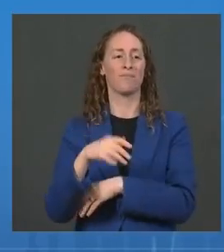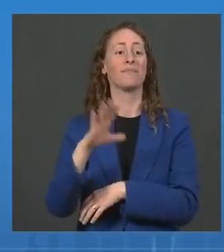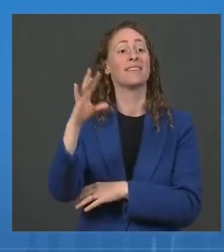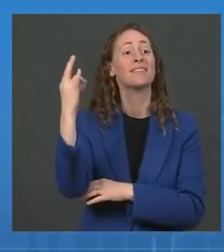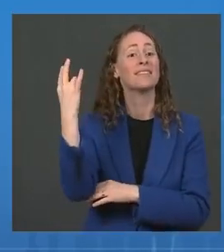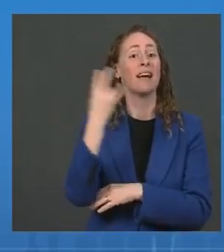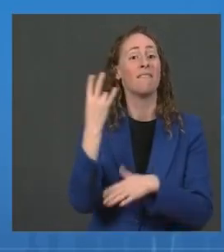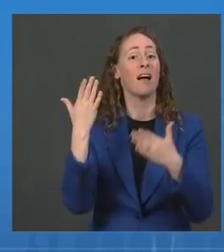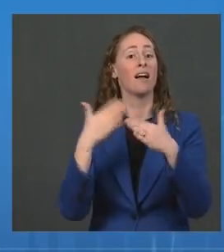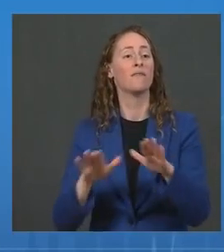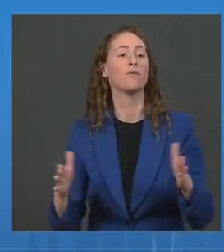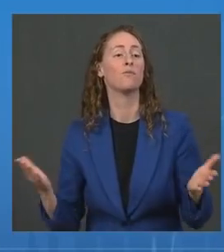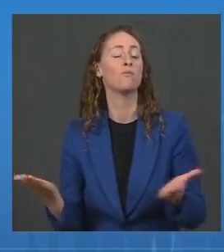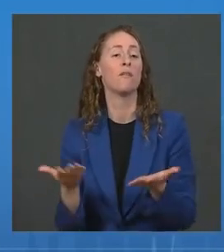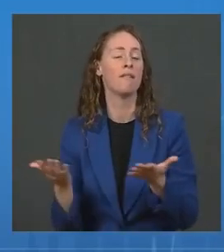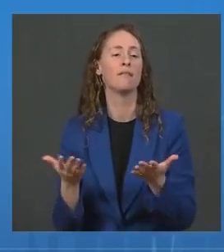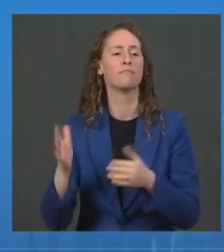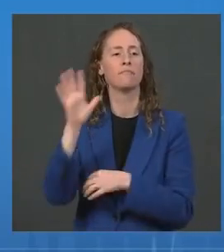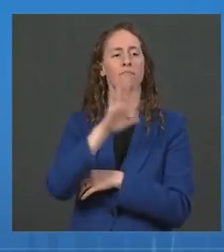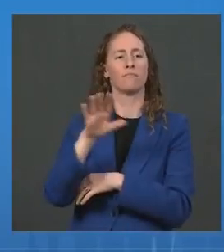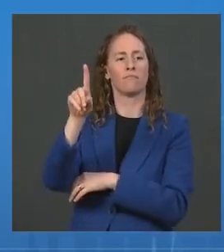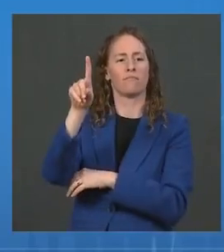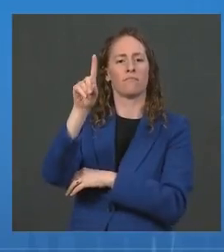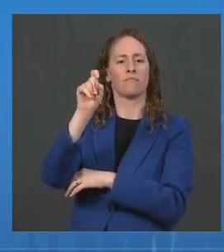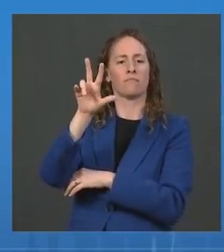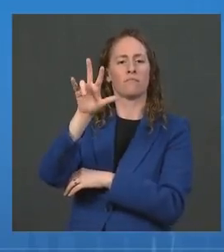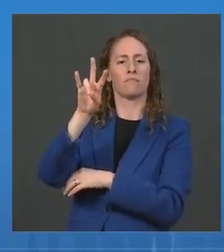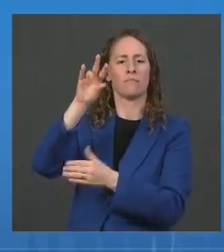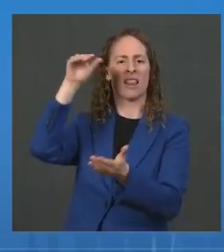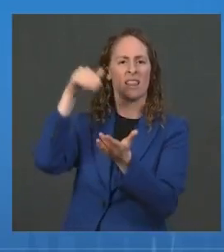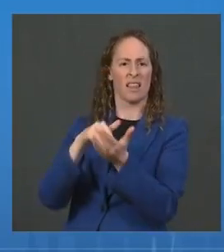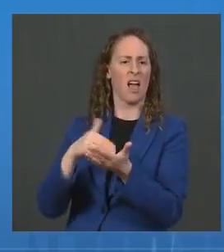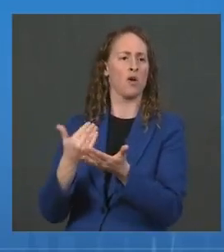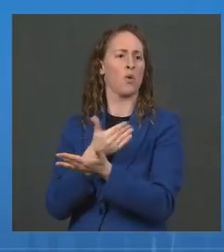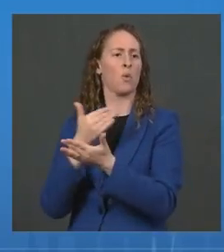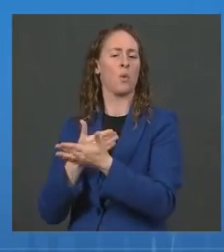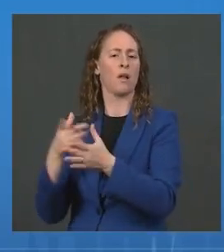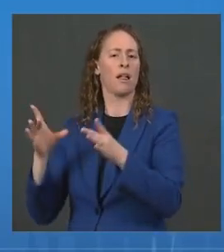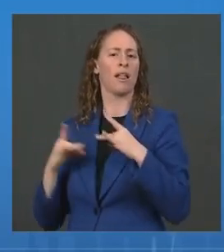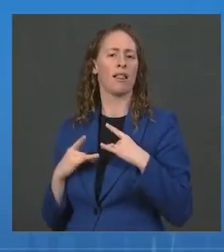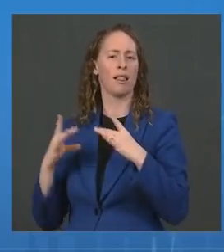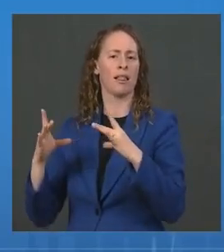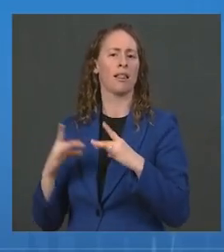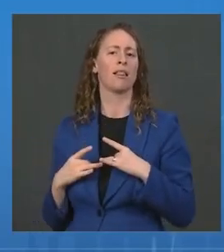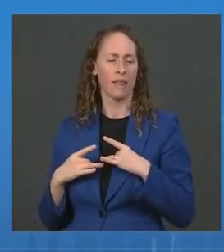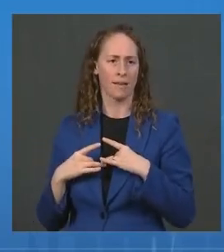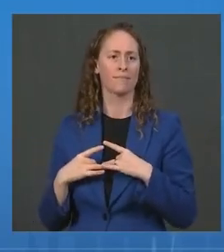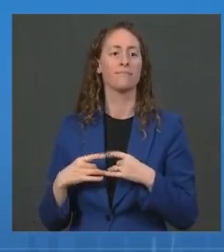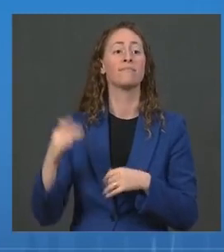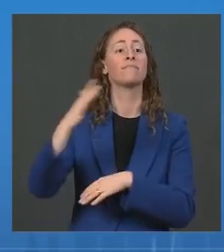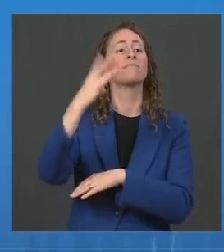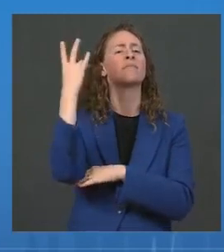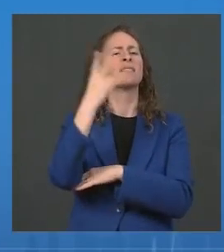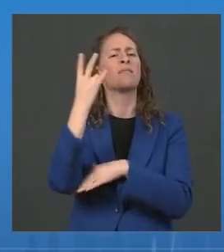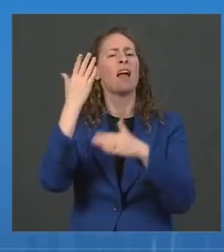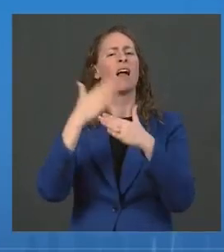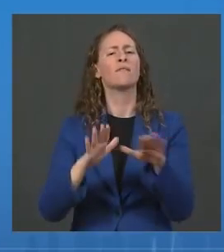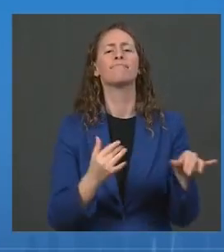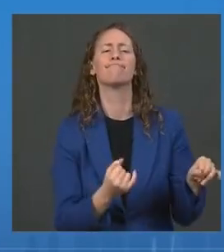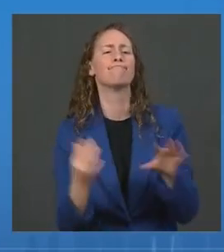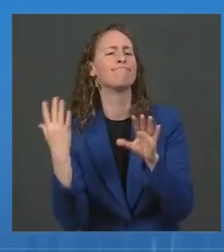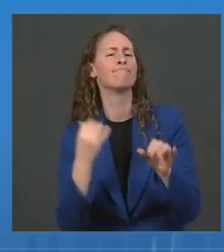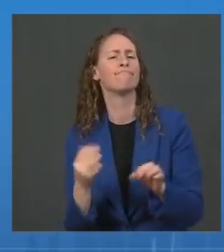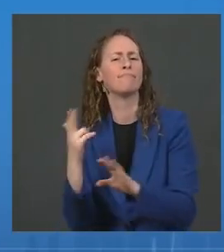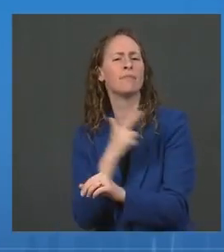136,000 cases per day, and our seven-day average of hospital admissions is about 11,750 per day.